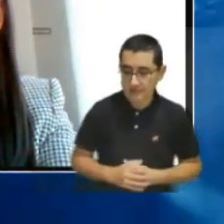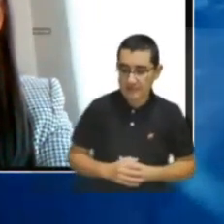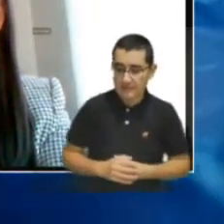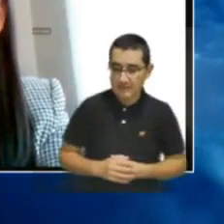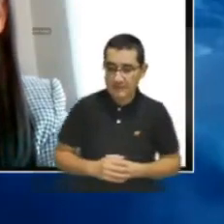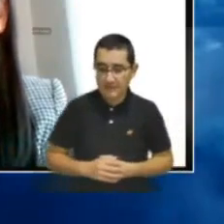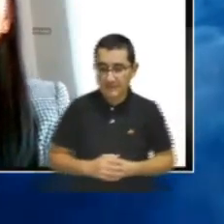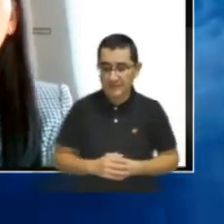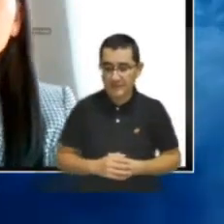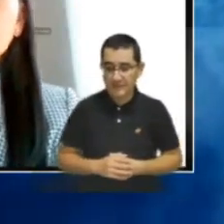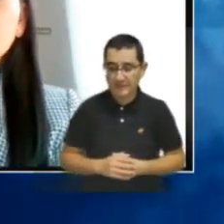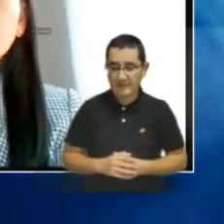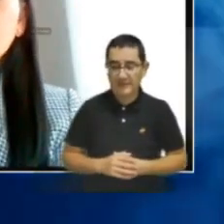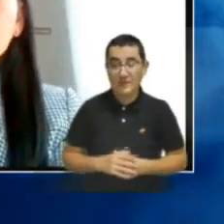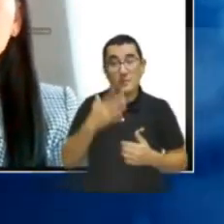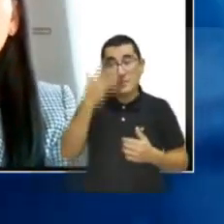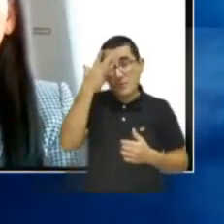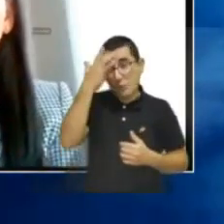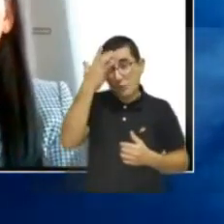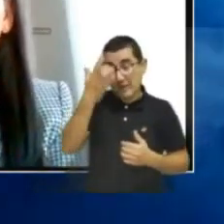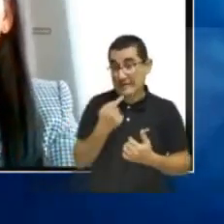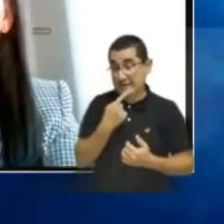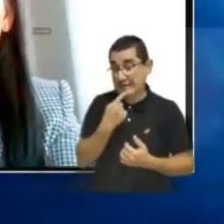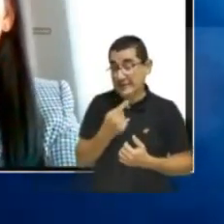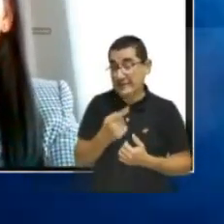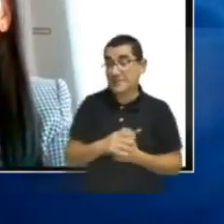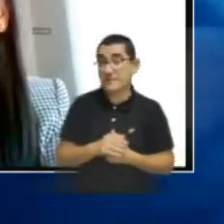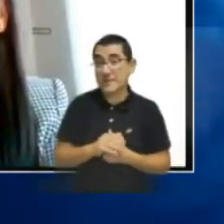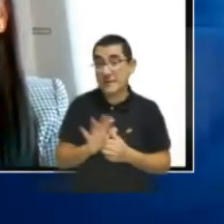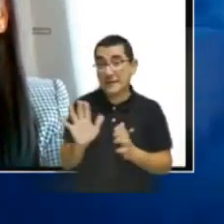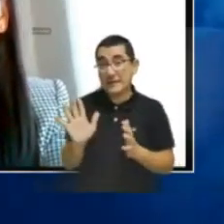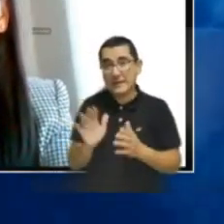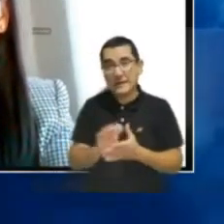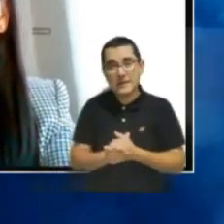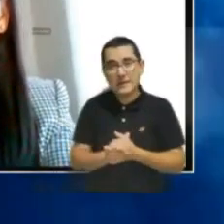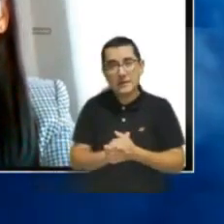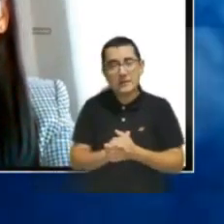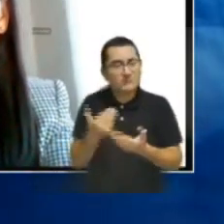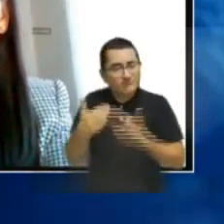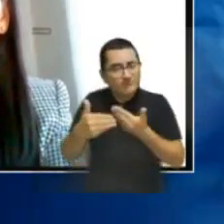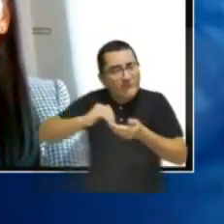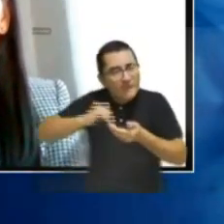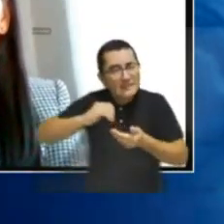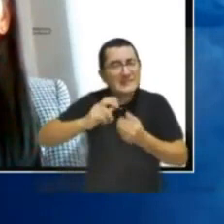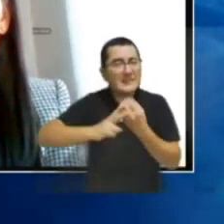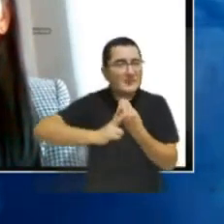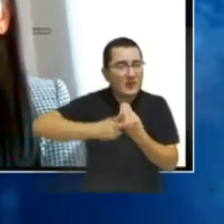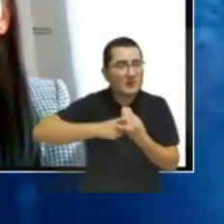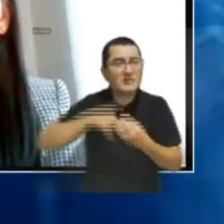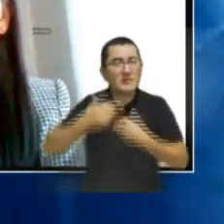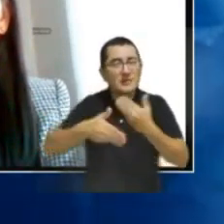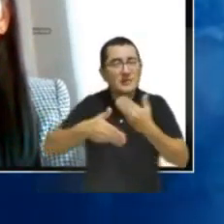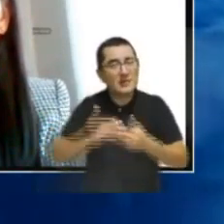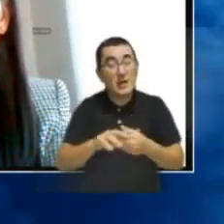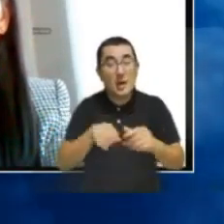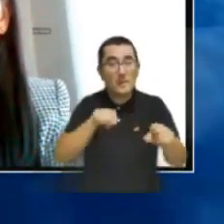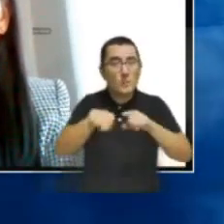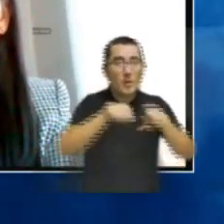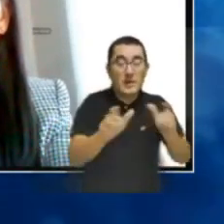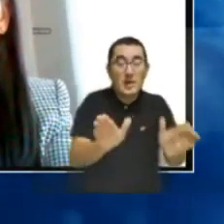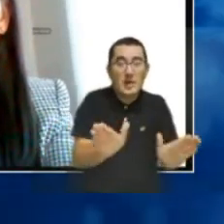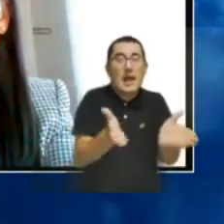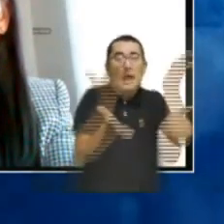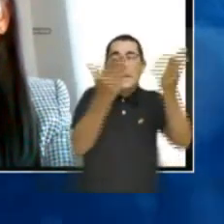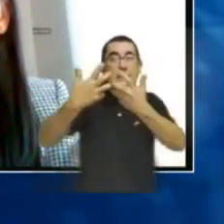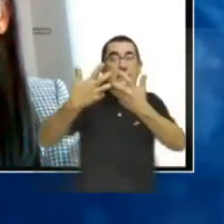around the industrial, the fifth industrial revolution. It would be a tool to improve